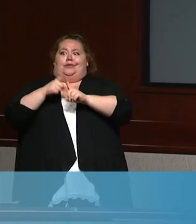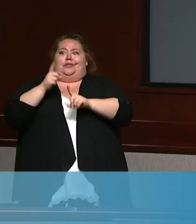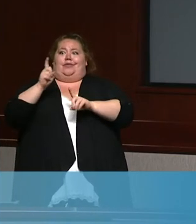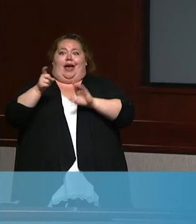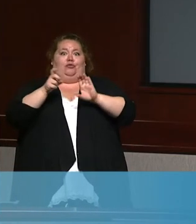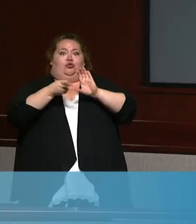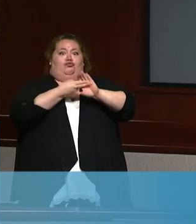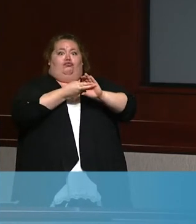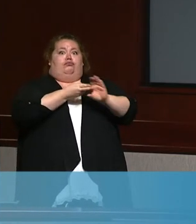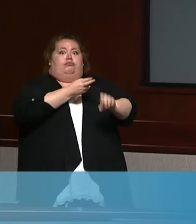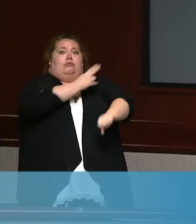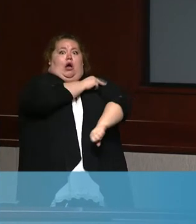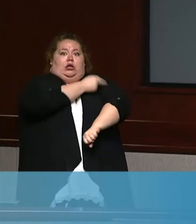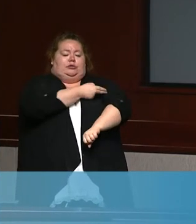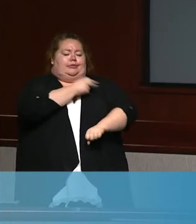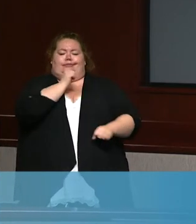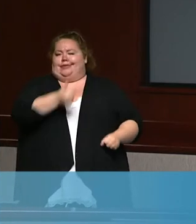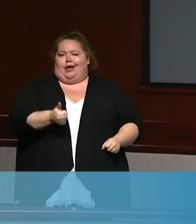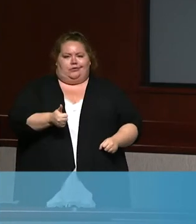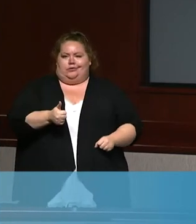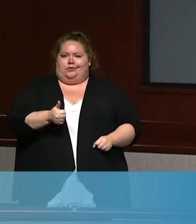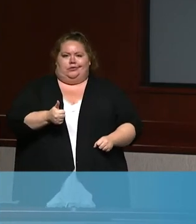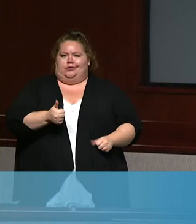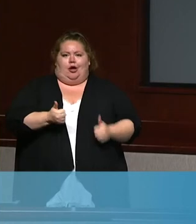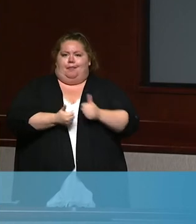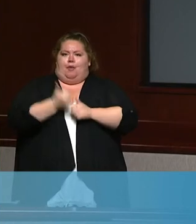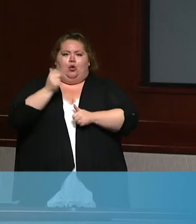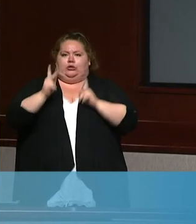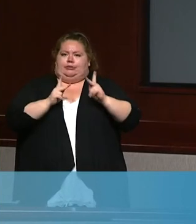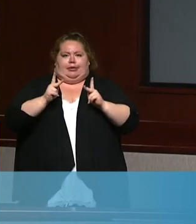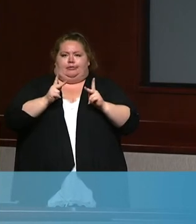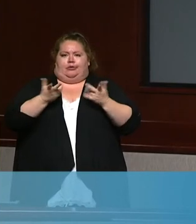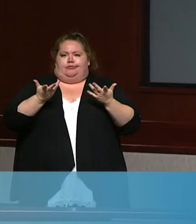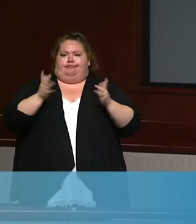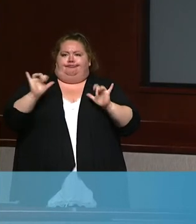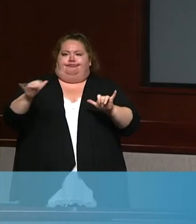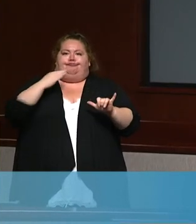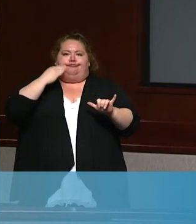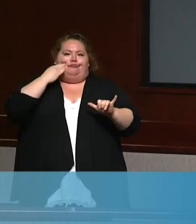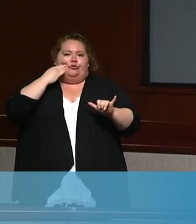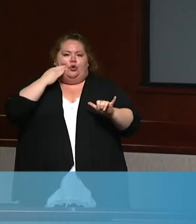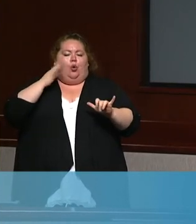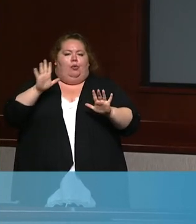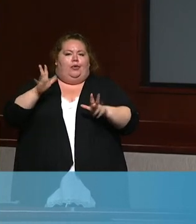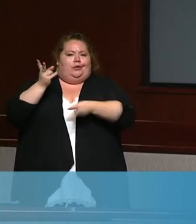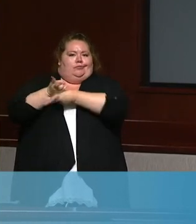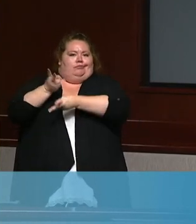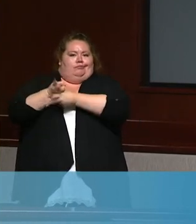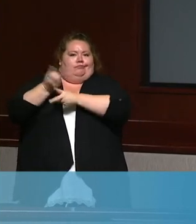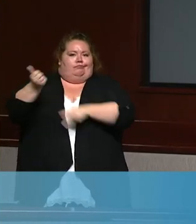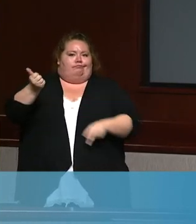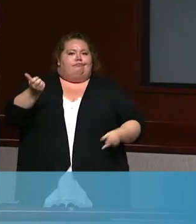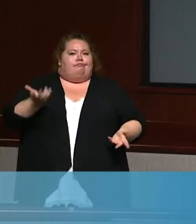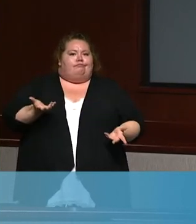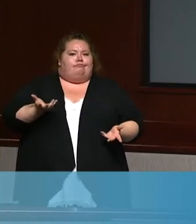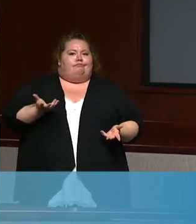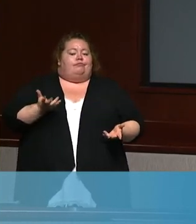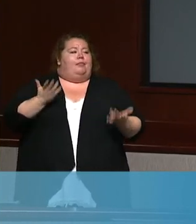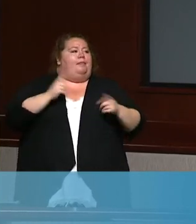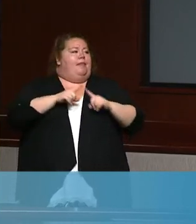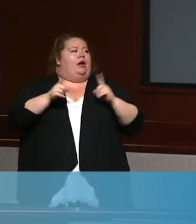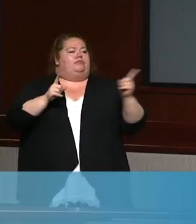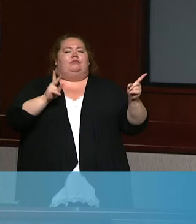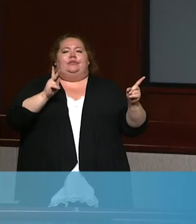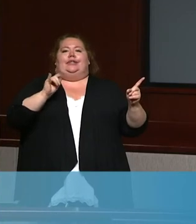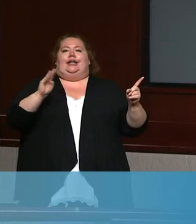the vast majority, uh, do not require hospitalization when they're infected with, with COVID. Uh, but with that, I'll ask, uh, Kim Hernandez